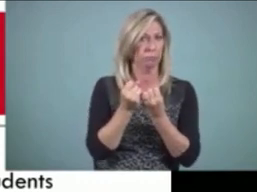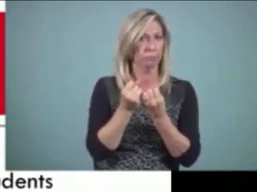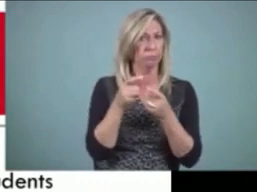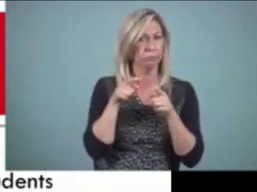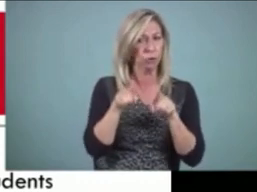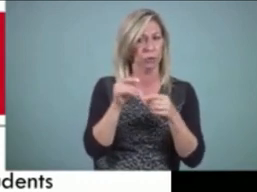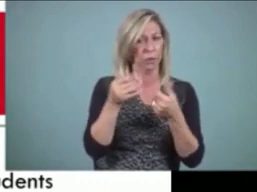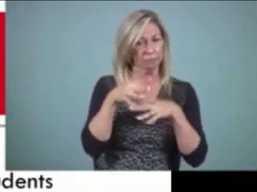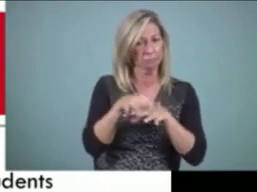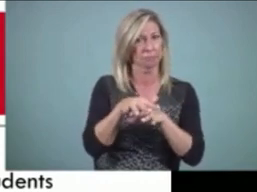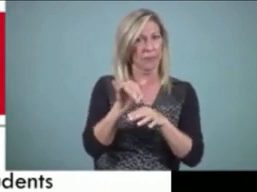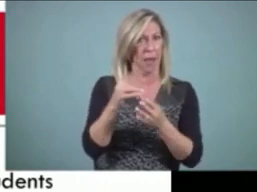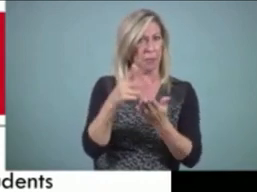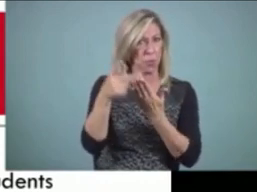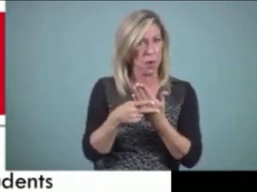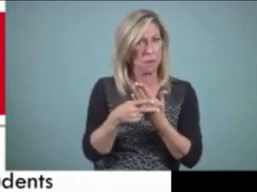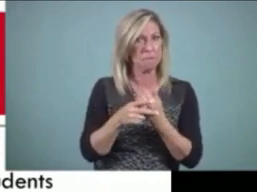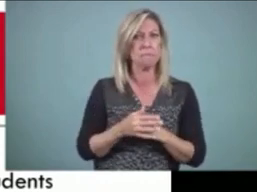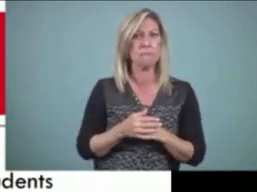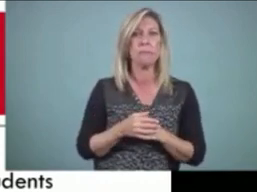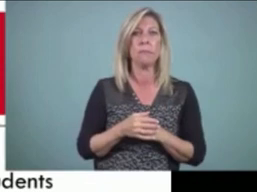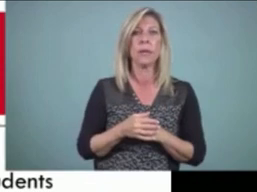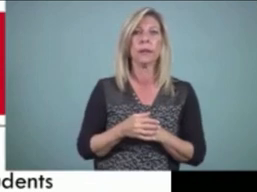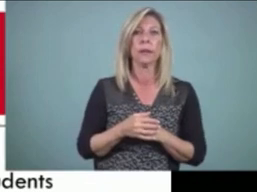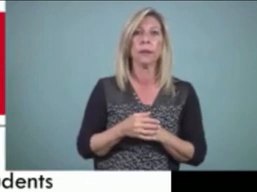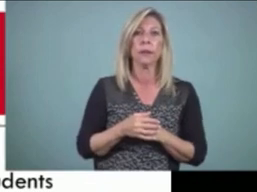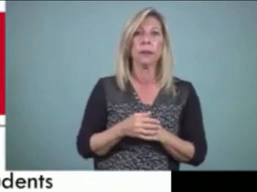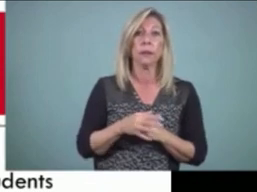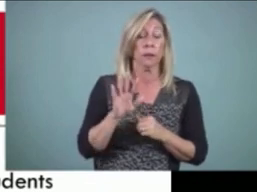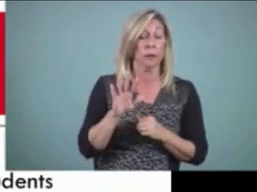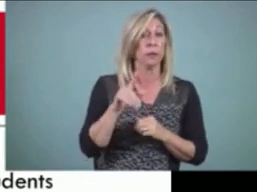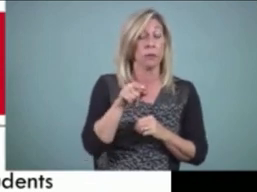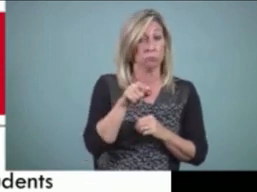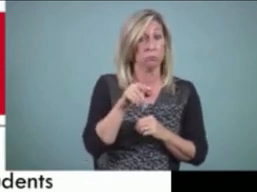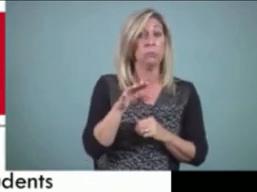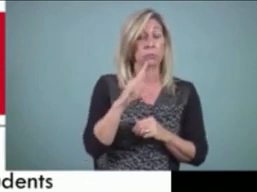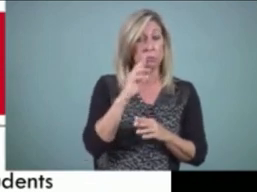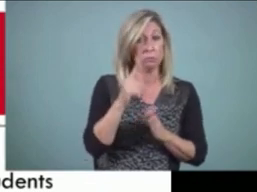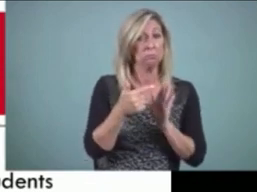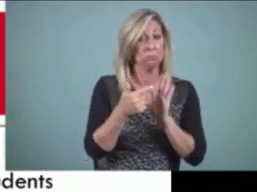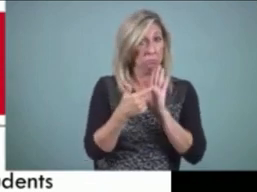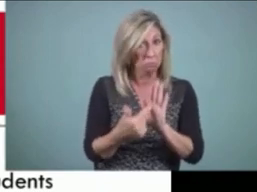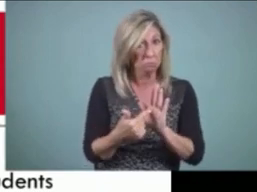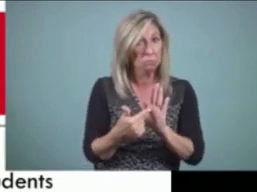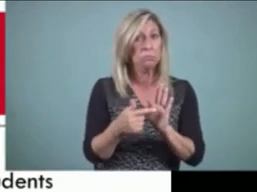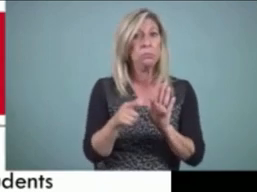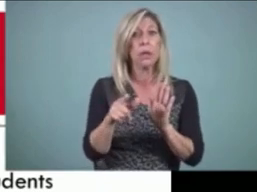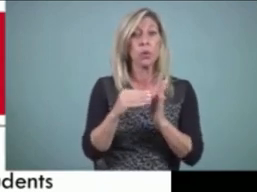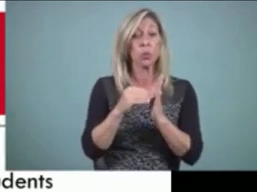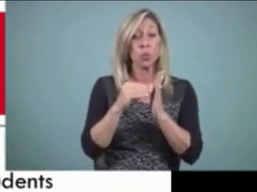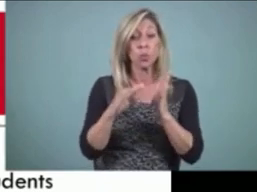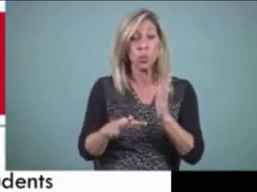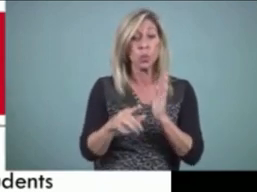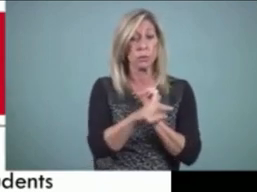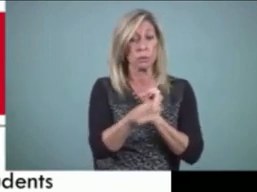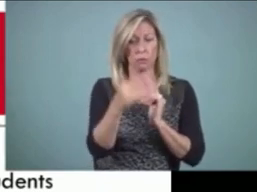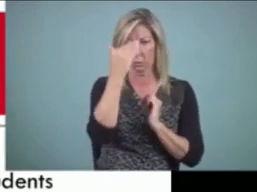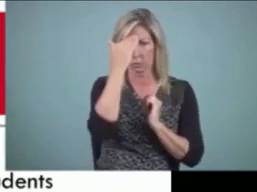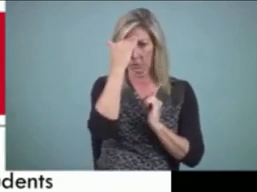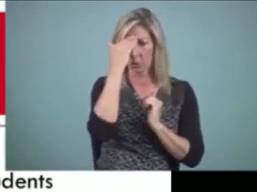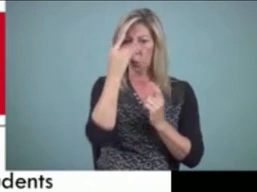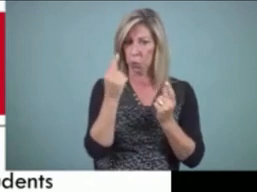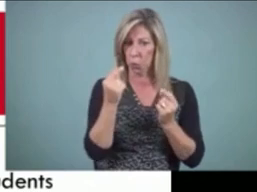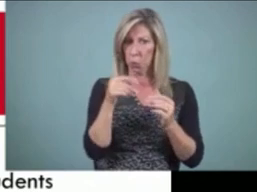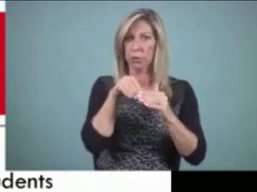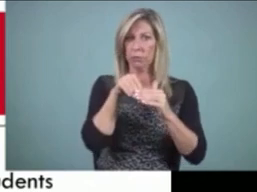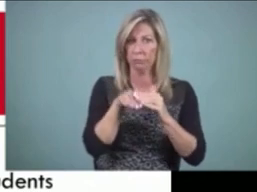notion of status of the class. Like, what are you all doing? Do you know what you're doing when you walk into the writer's workshop? Time for writing